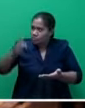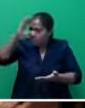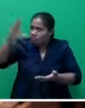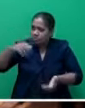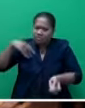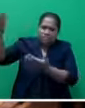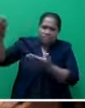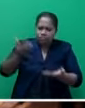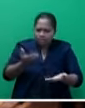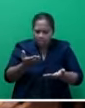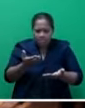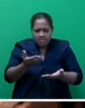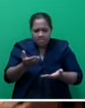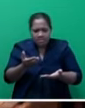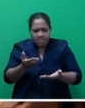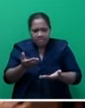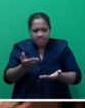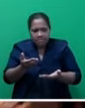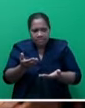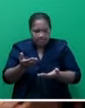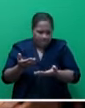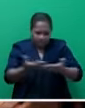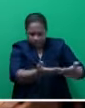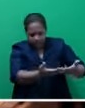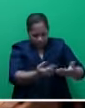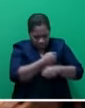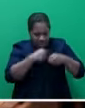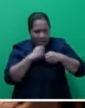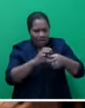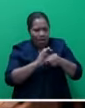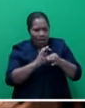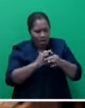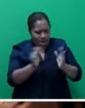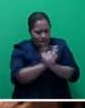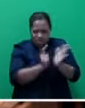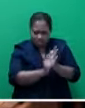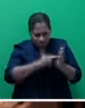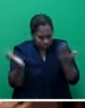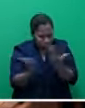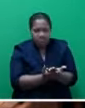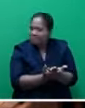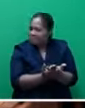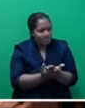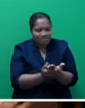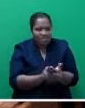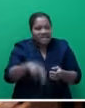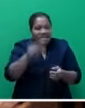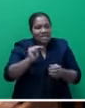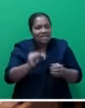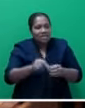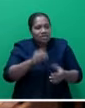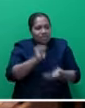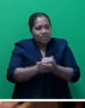put it straight into our own legislations. It has to be contextualised and